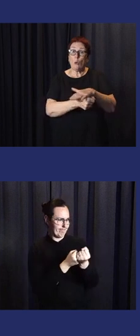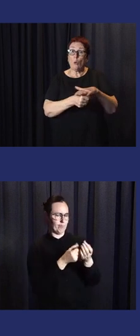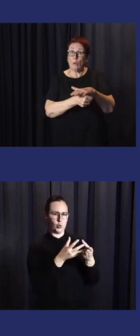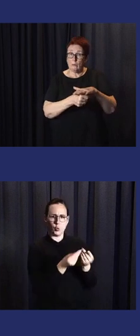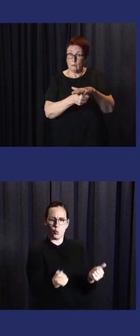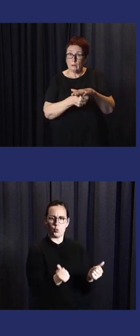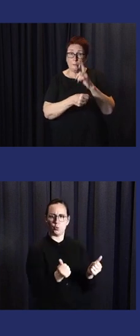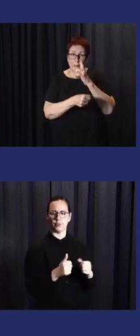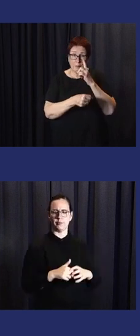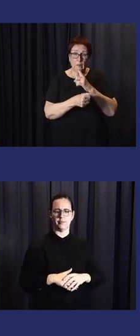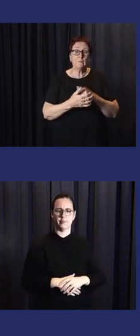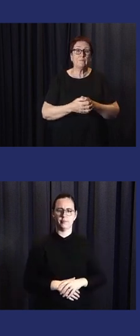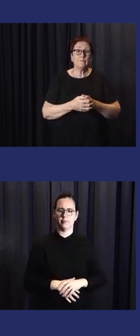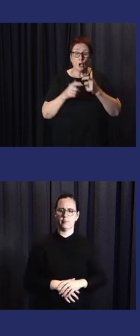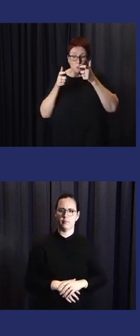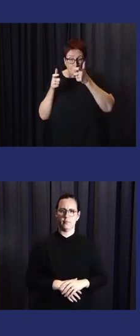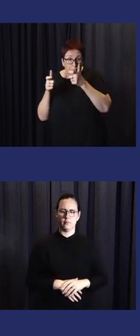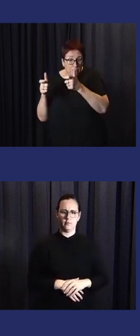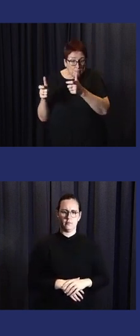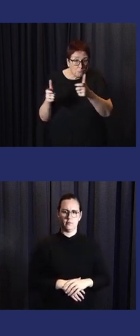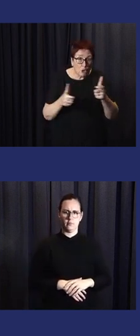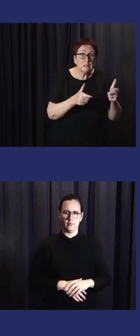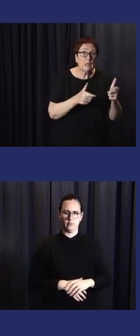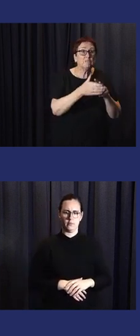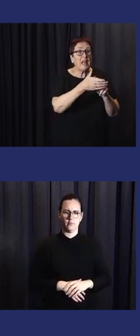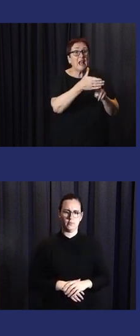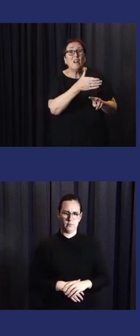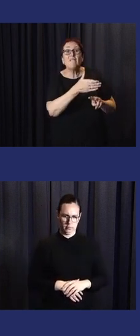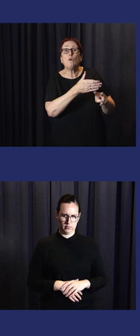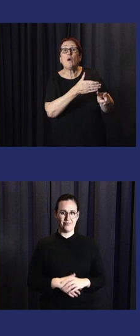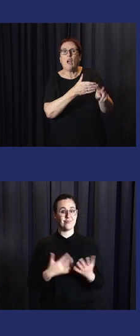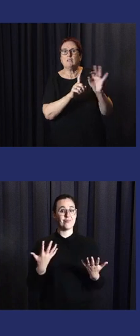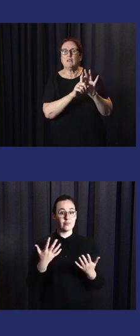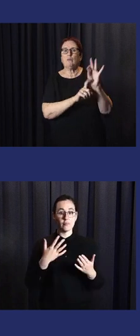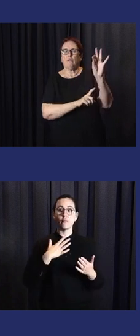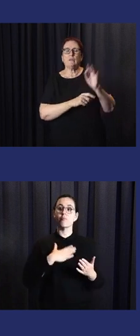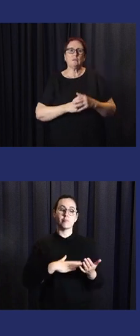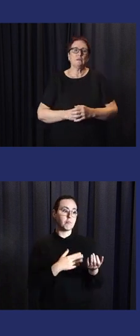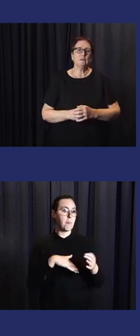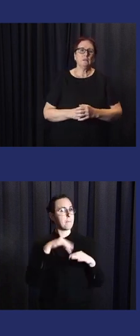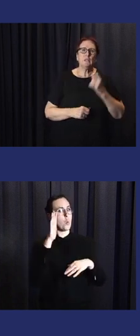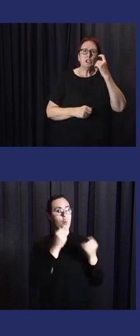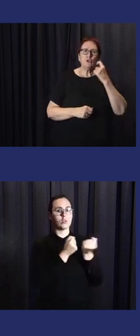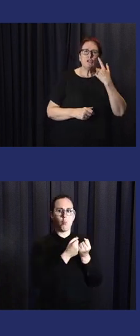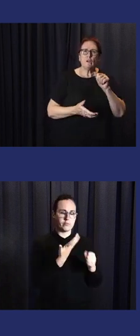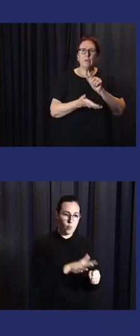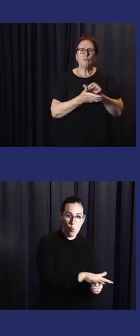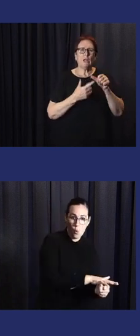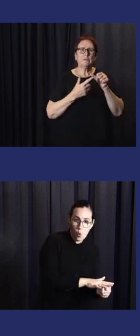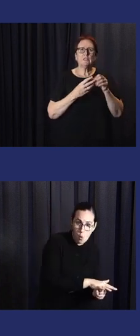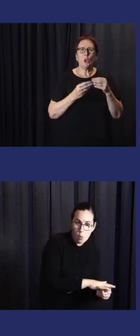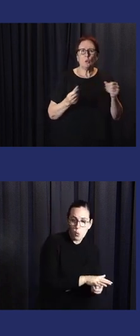And also, establish the frontline working group to support locality, monitor forecasting and work